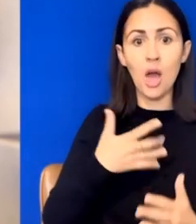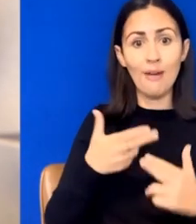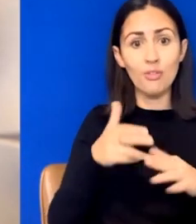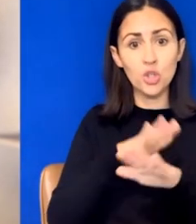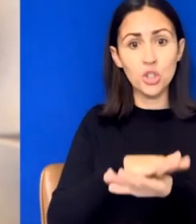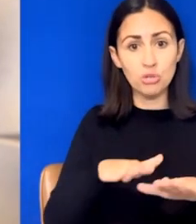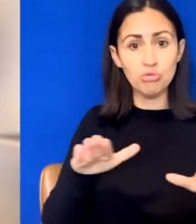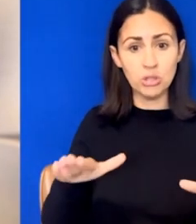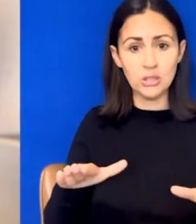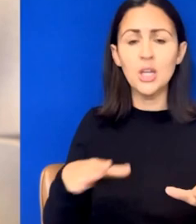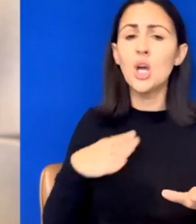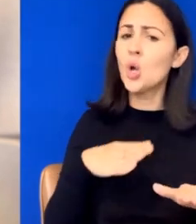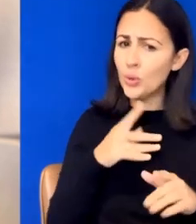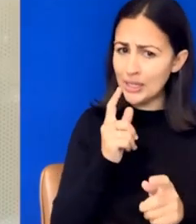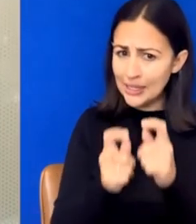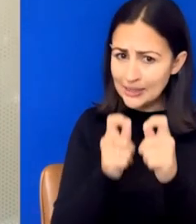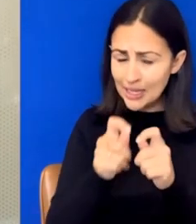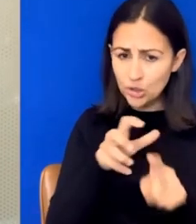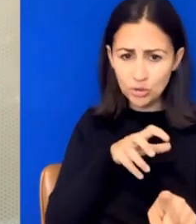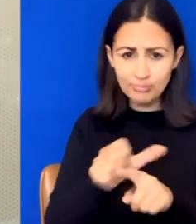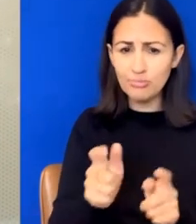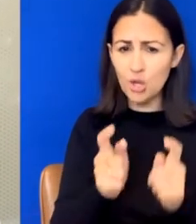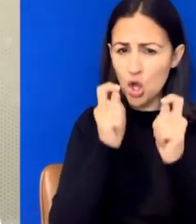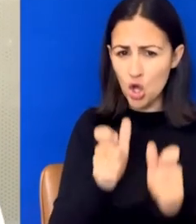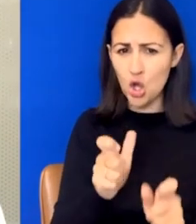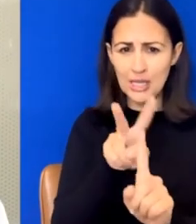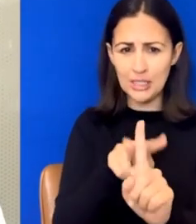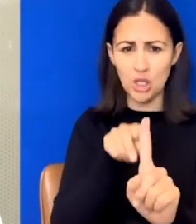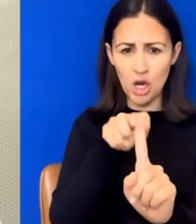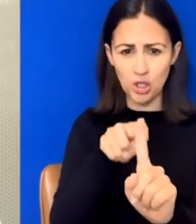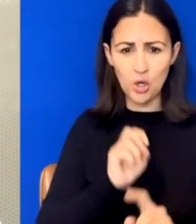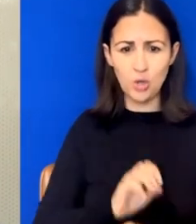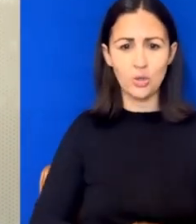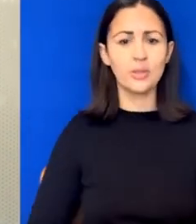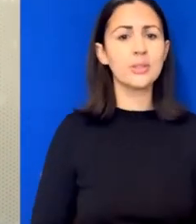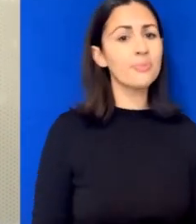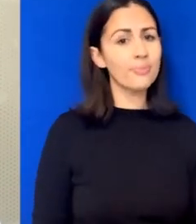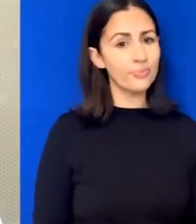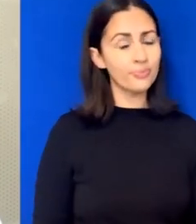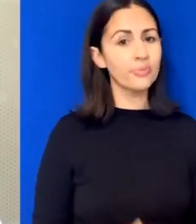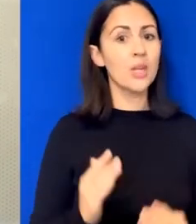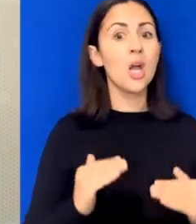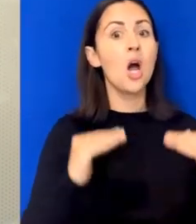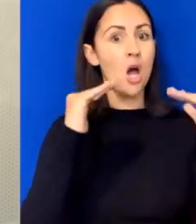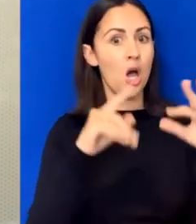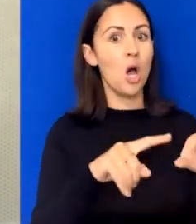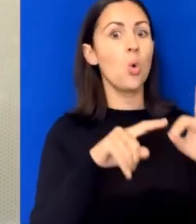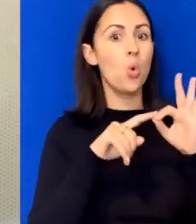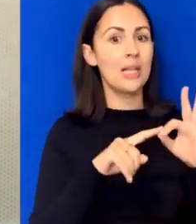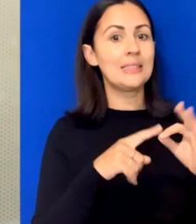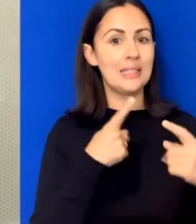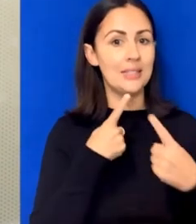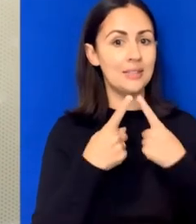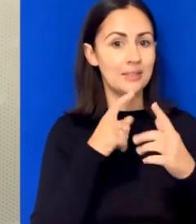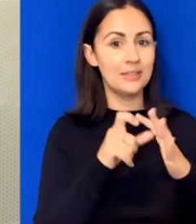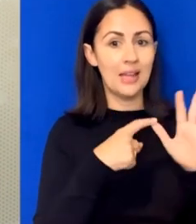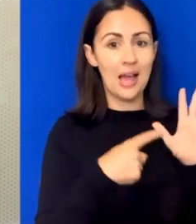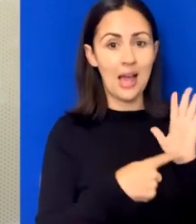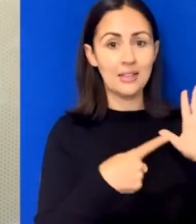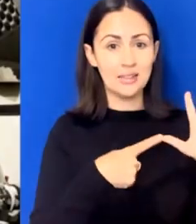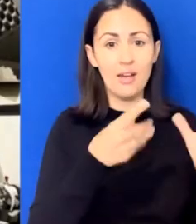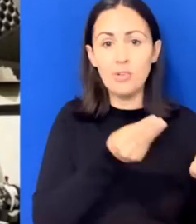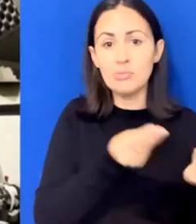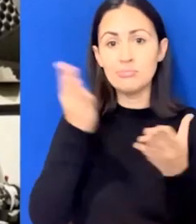tests to find the problems early. High quality data is needed to inform hearing healthcare policy and